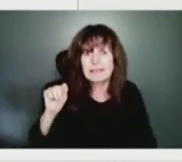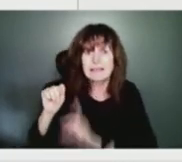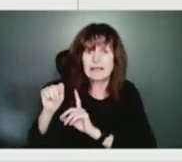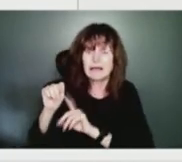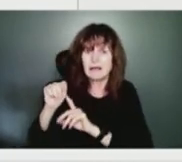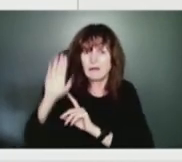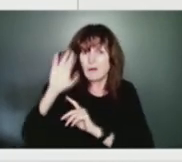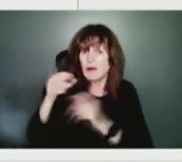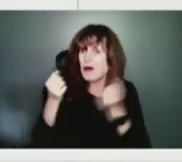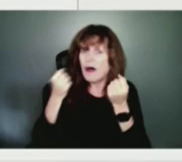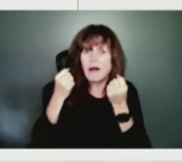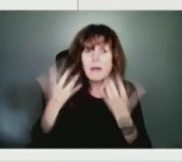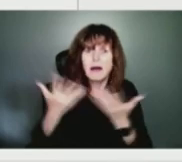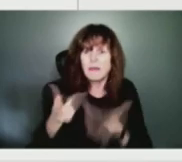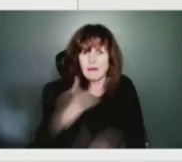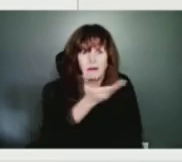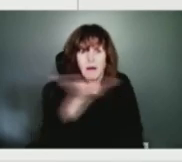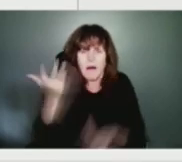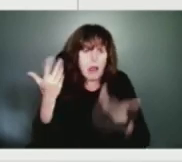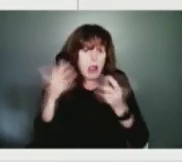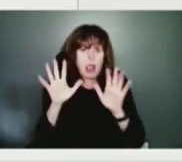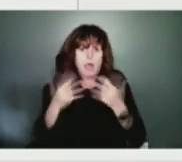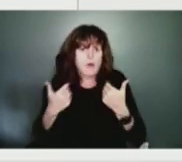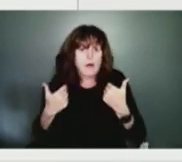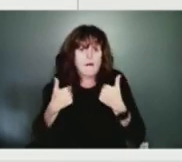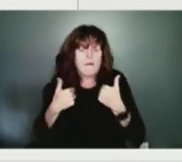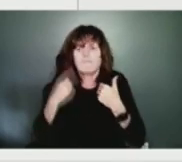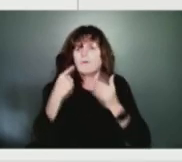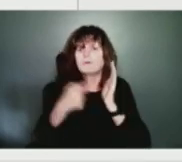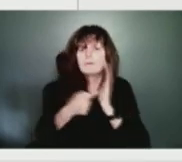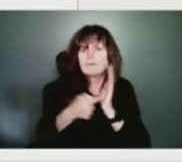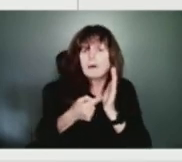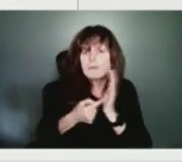I'm thinking of some canned food, a can opener,